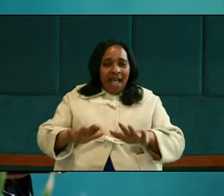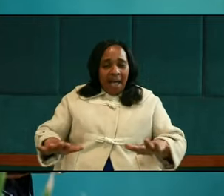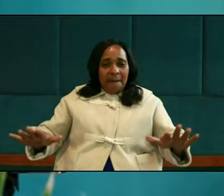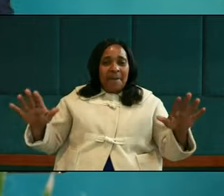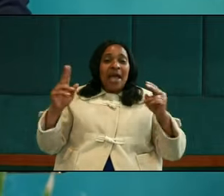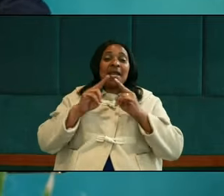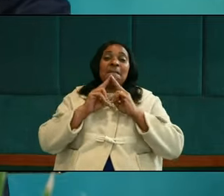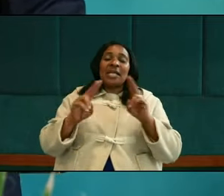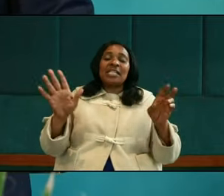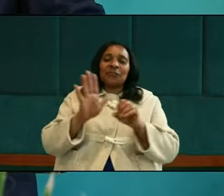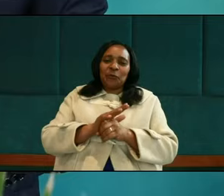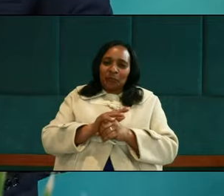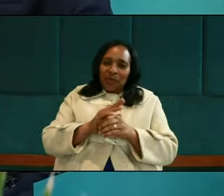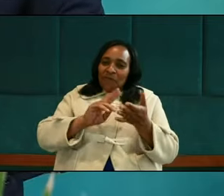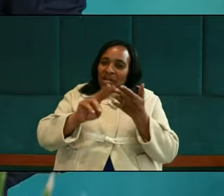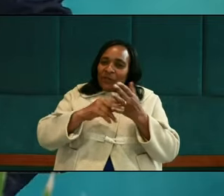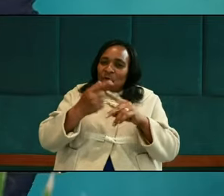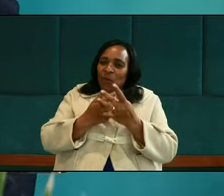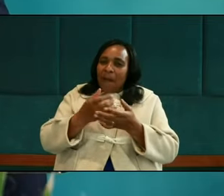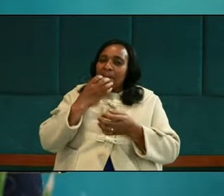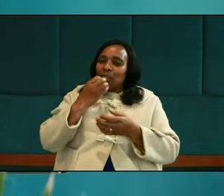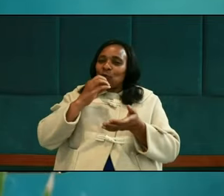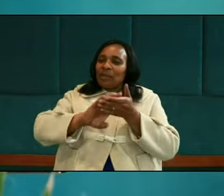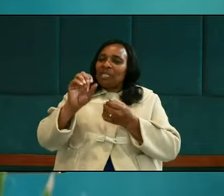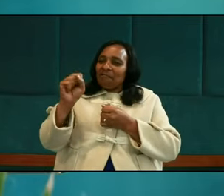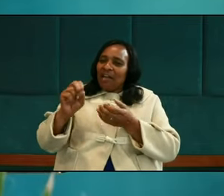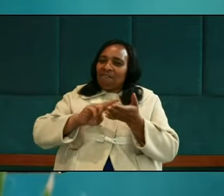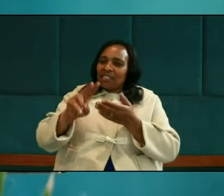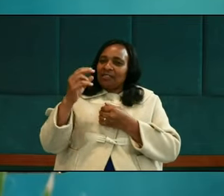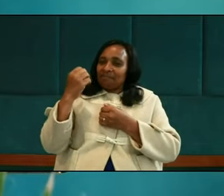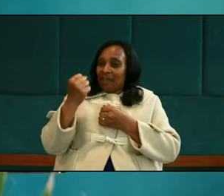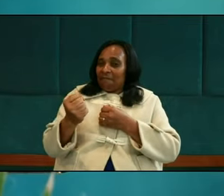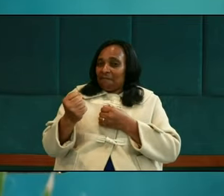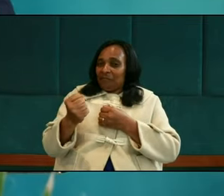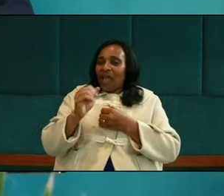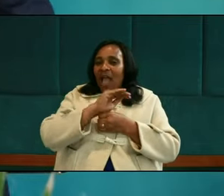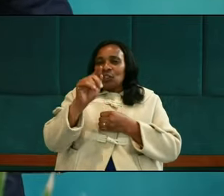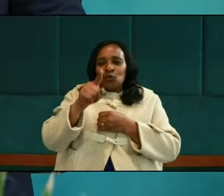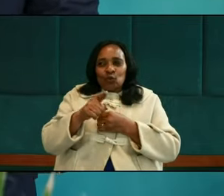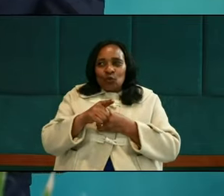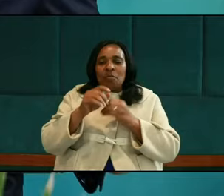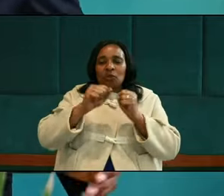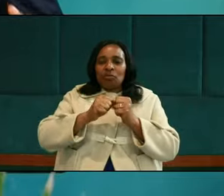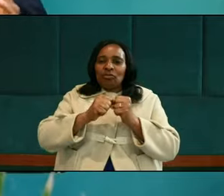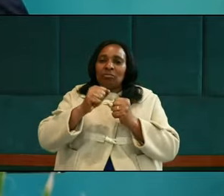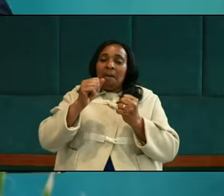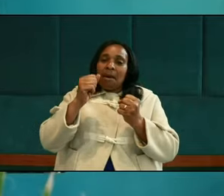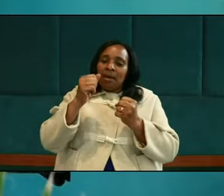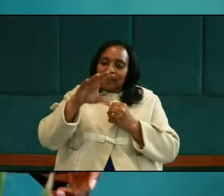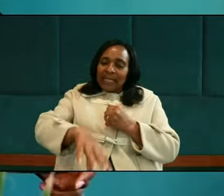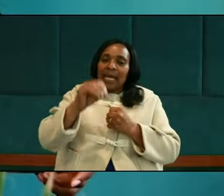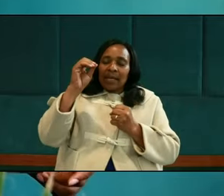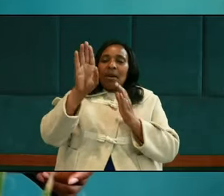Okay? And our text today is Matthew chapter 5 and verse number 5. I ask you, if you will, to please turn your Bibles to this